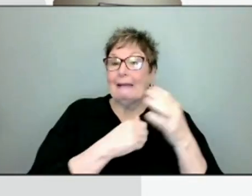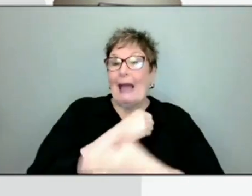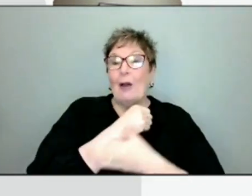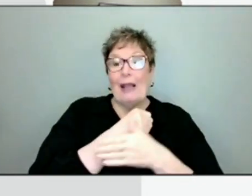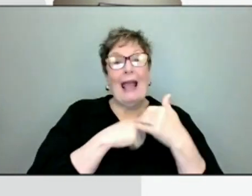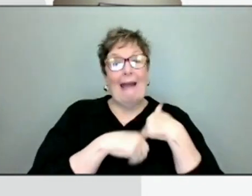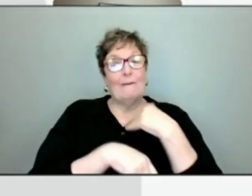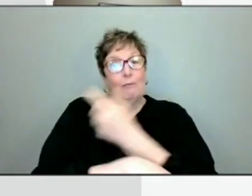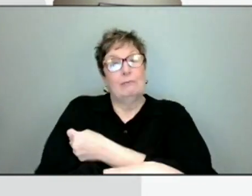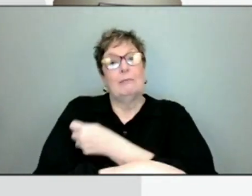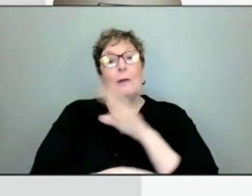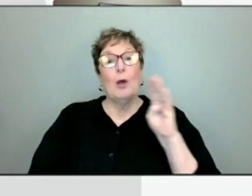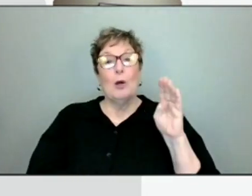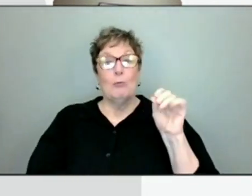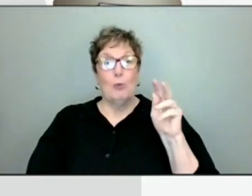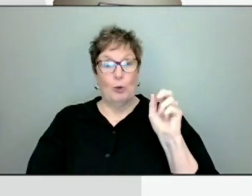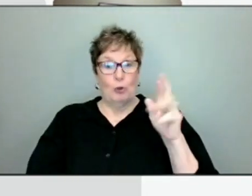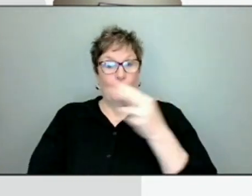so far?